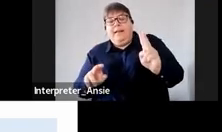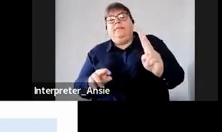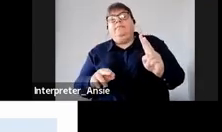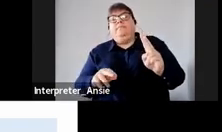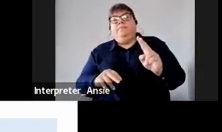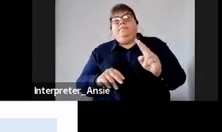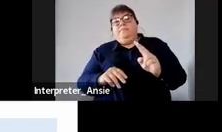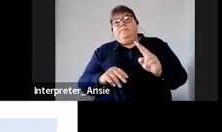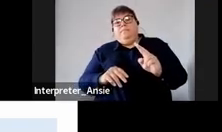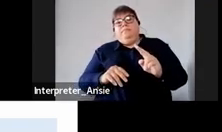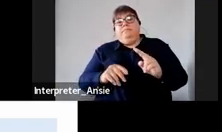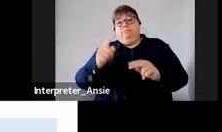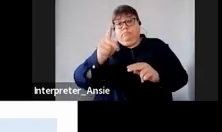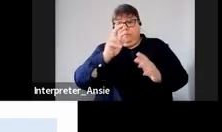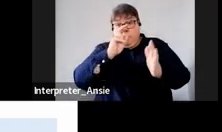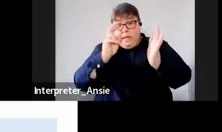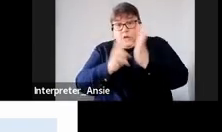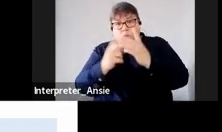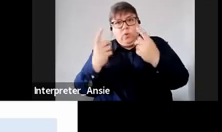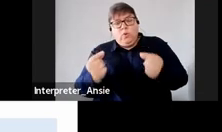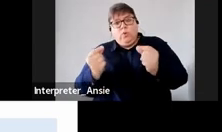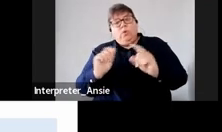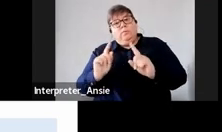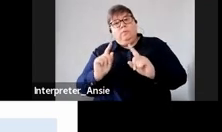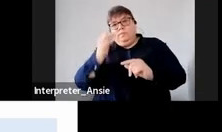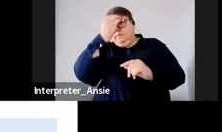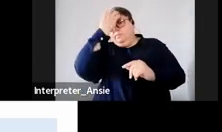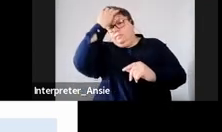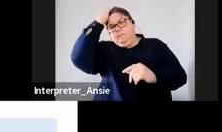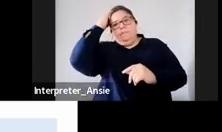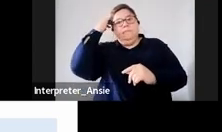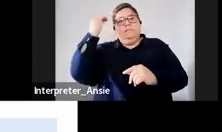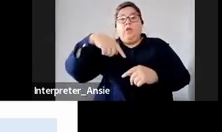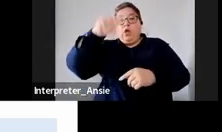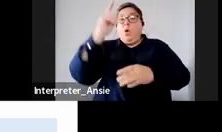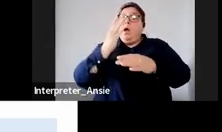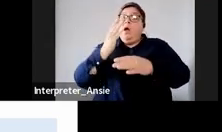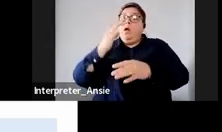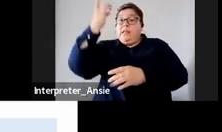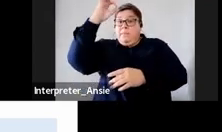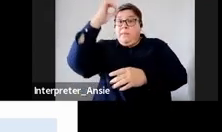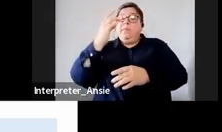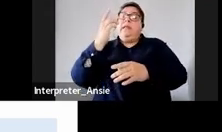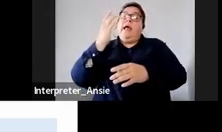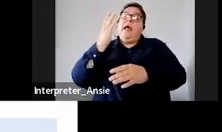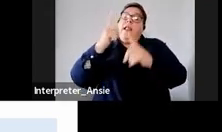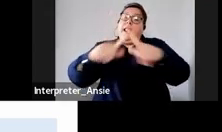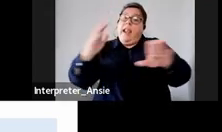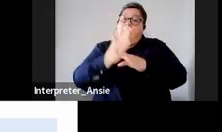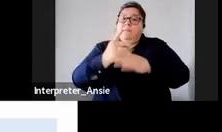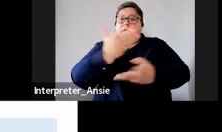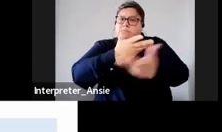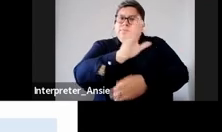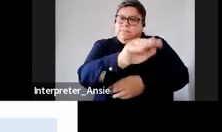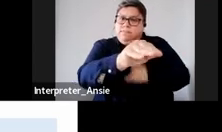then what you need to do you need to go and talk to Department of Labor or consult with Department of Labor regarding